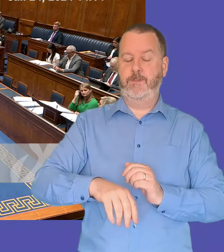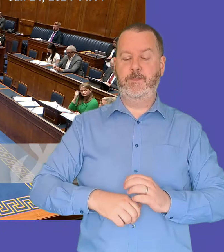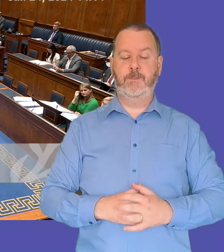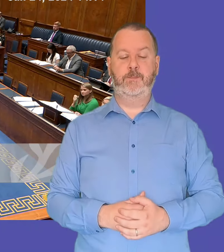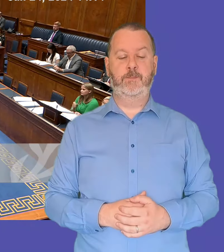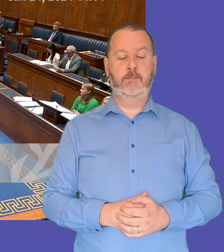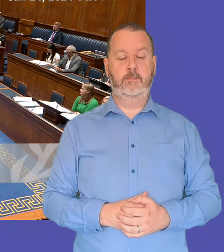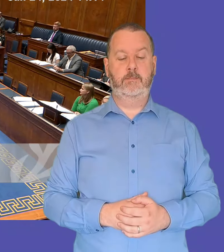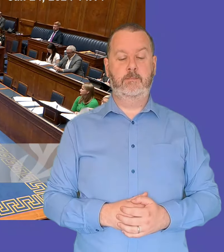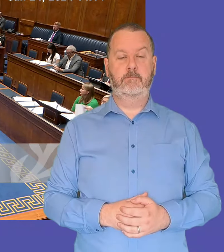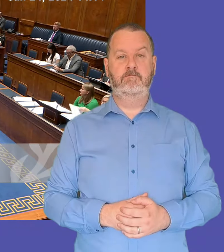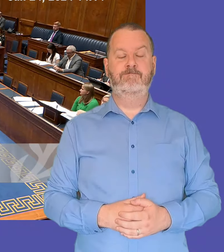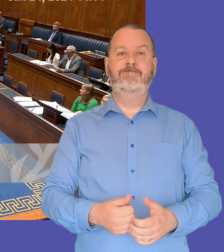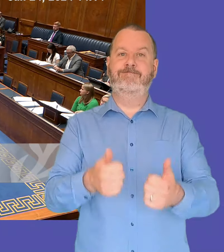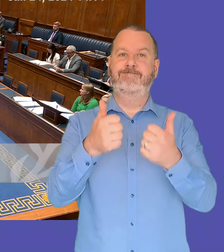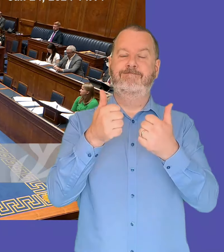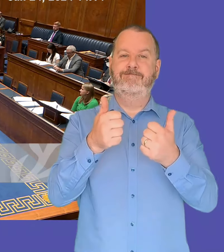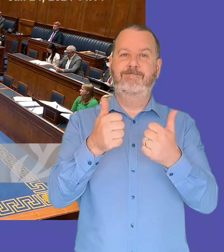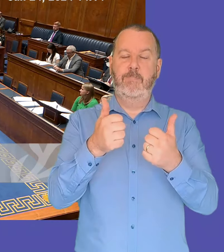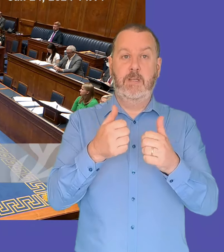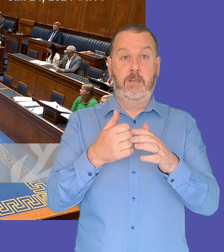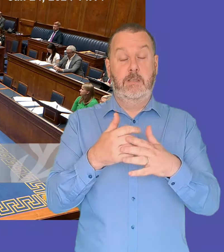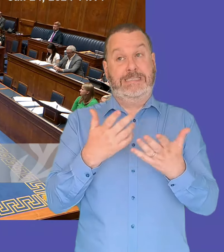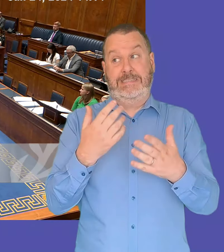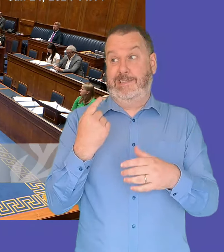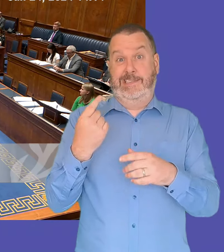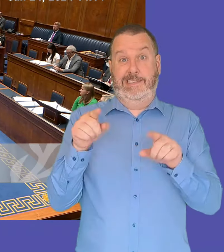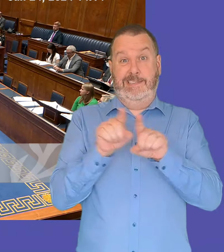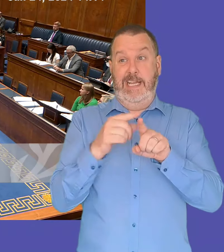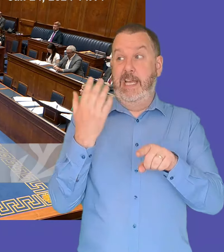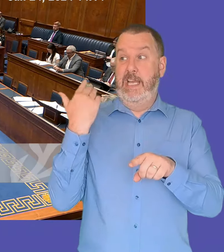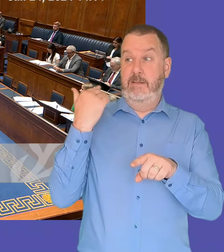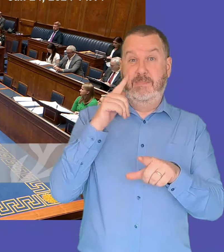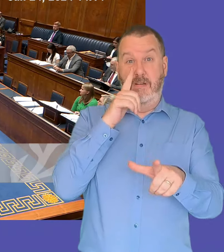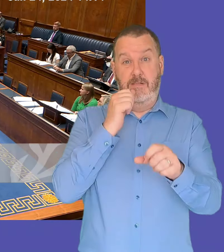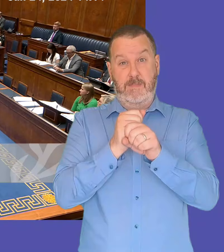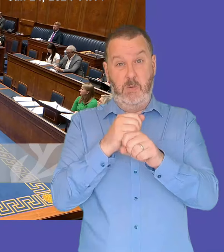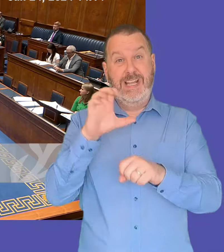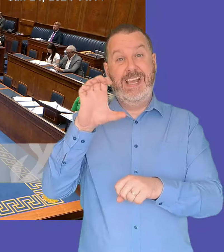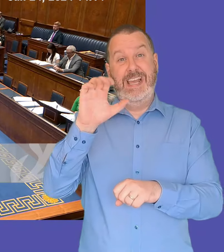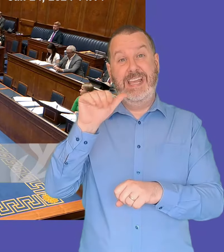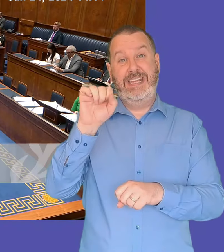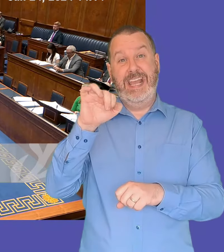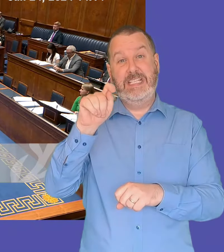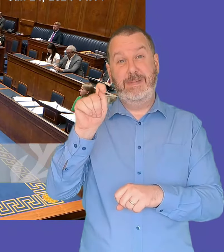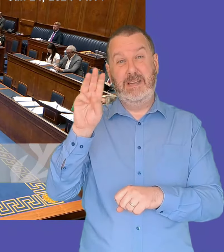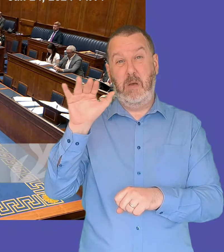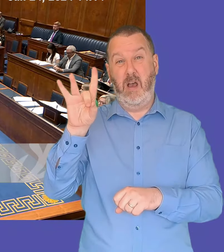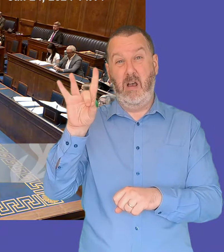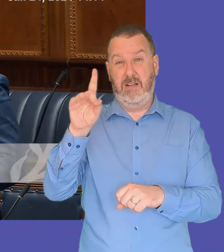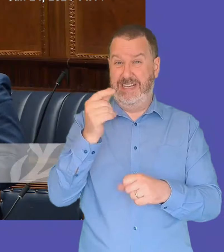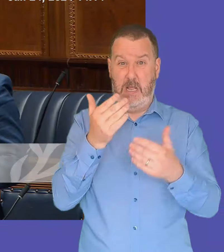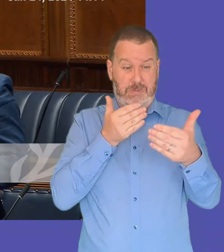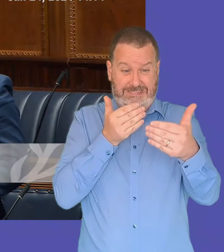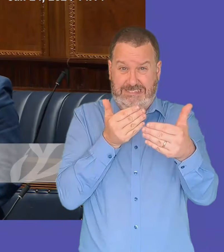thanks well debbie speaker uh regrettably the last question we're down to the wire in the timeline for case in part but can the minister give us a timeline for the